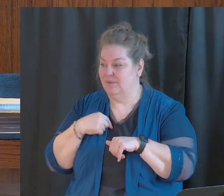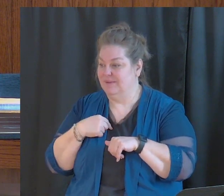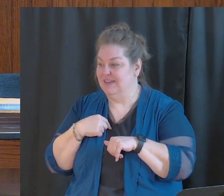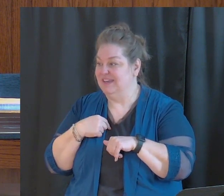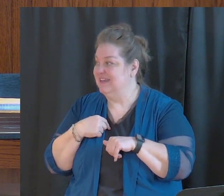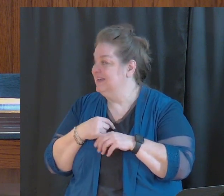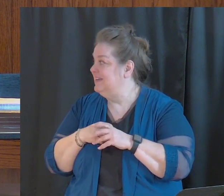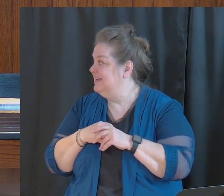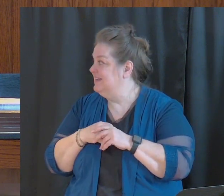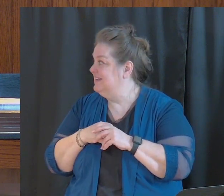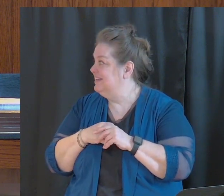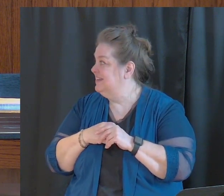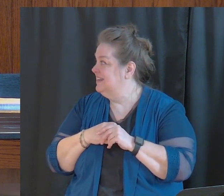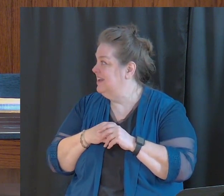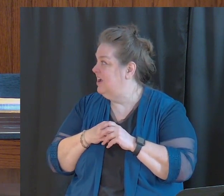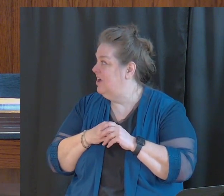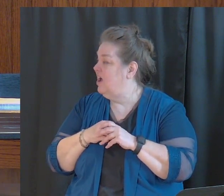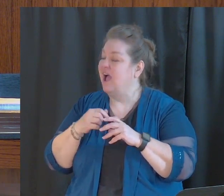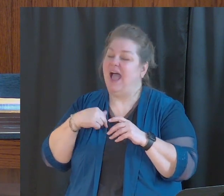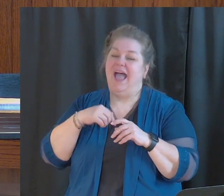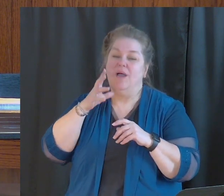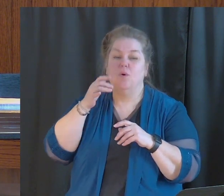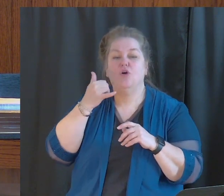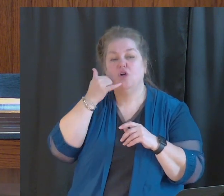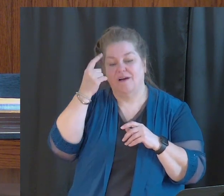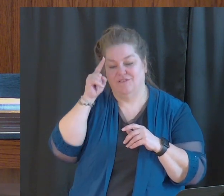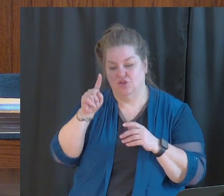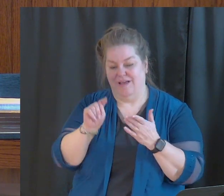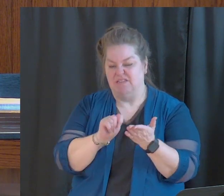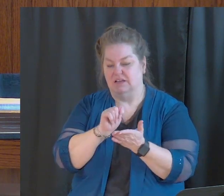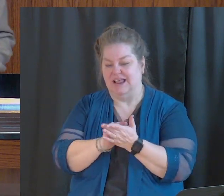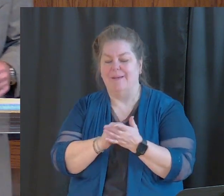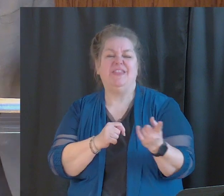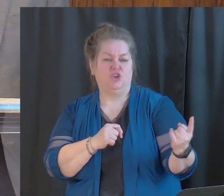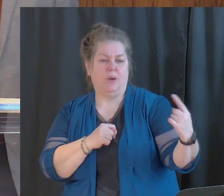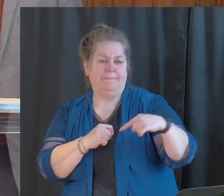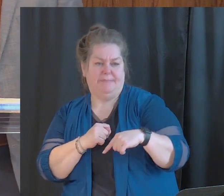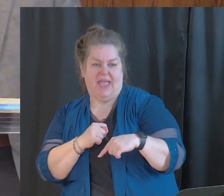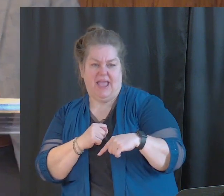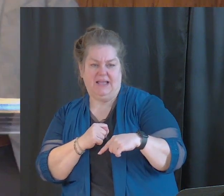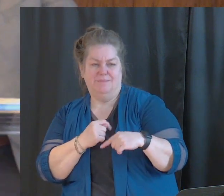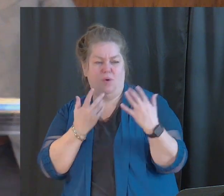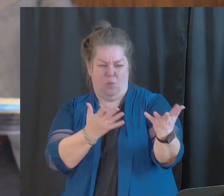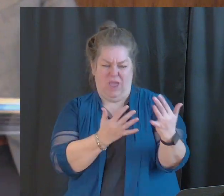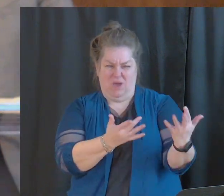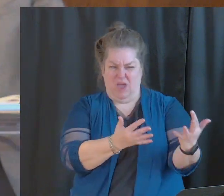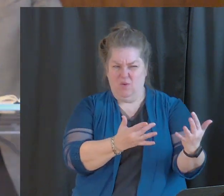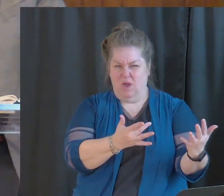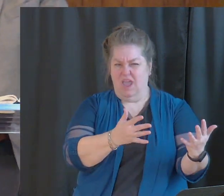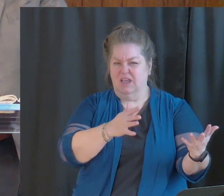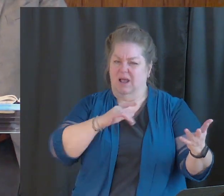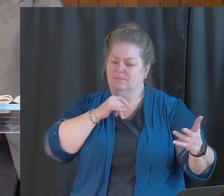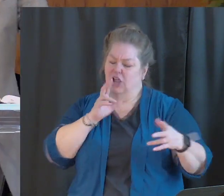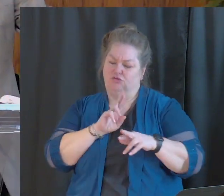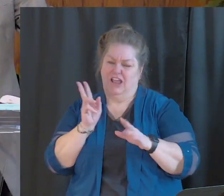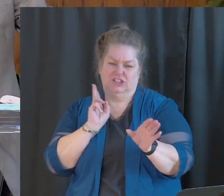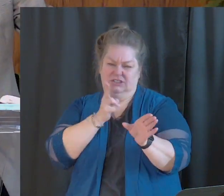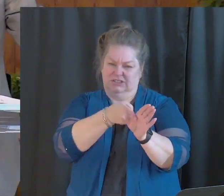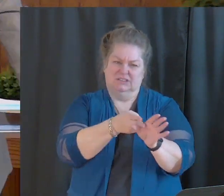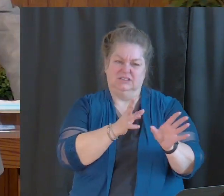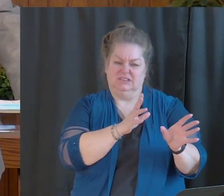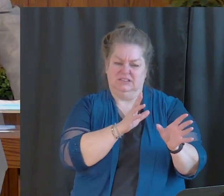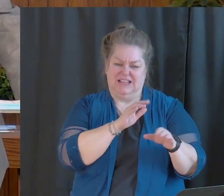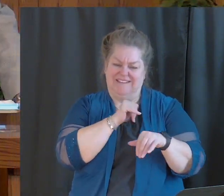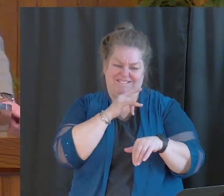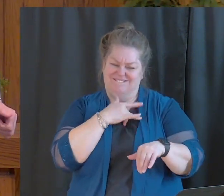just a good time for me to hear these things, I'll call for you, and you can come back. We've visited about the feel-good message,